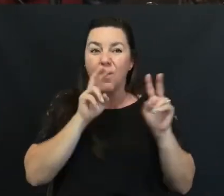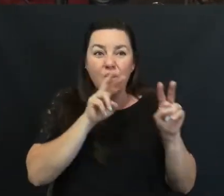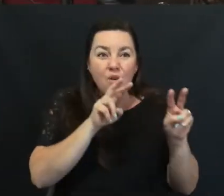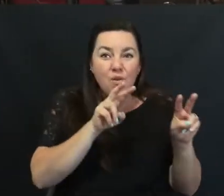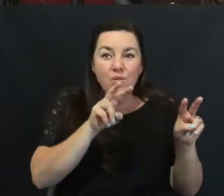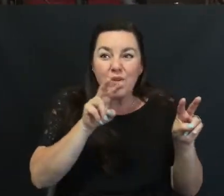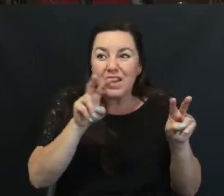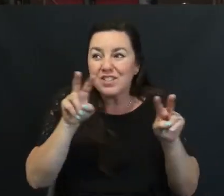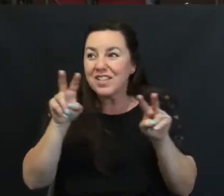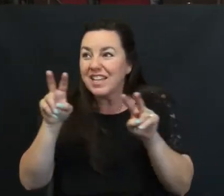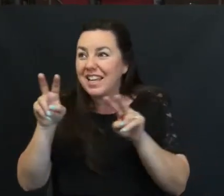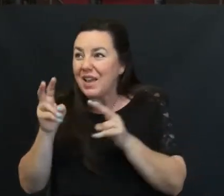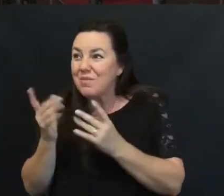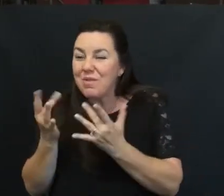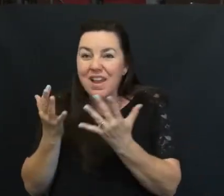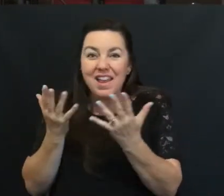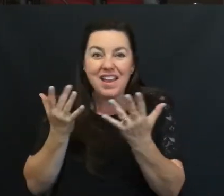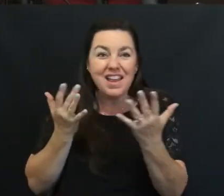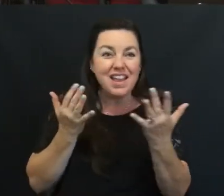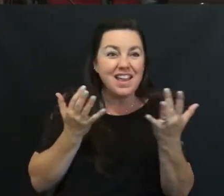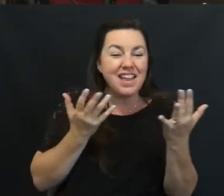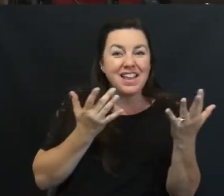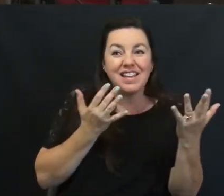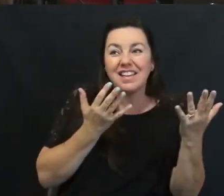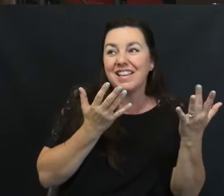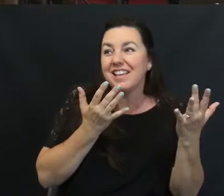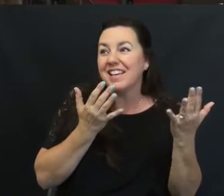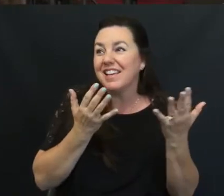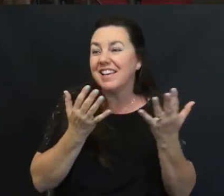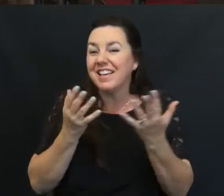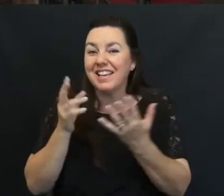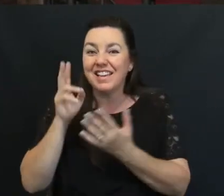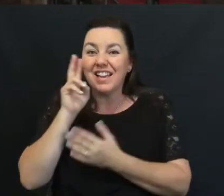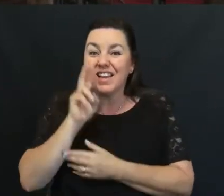Watching and waiting